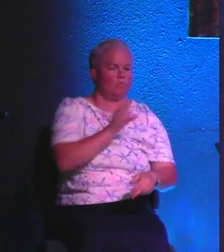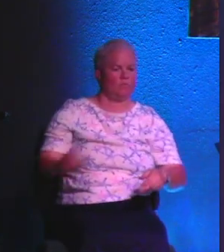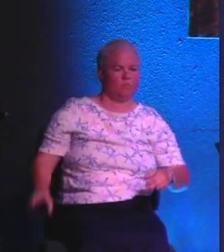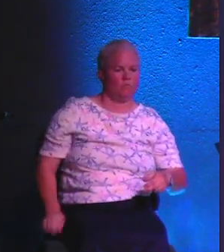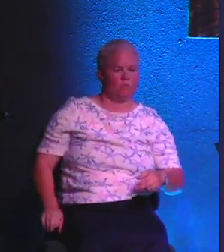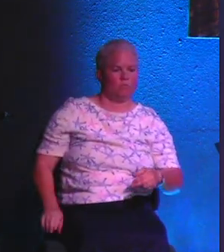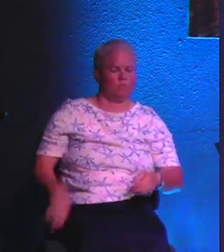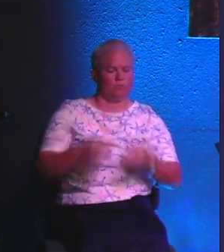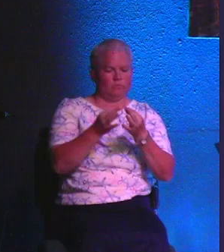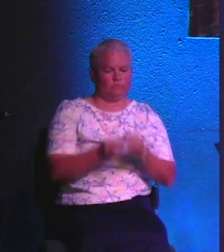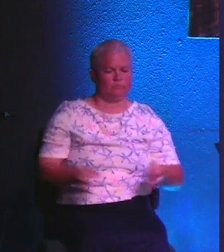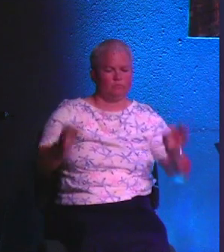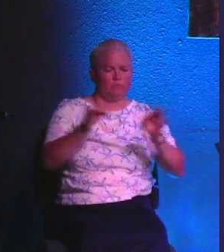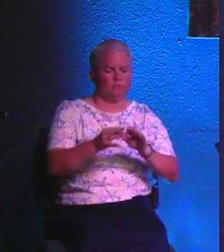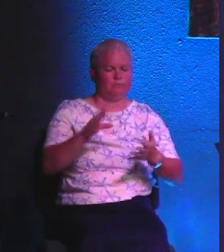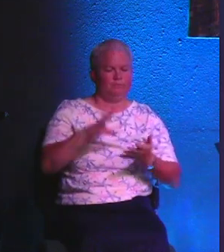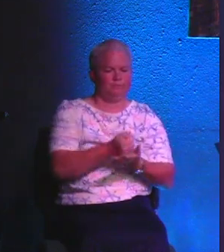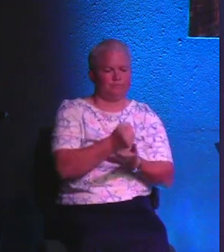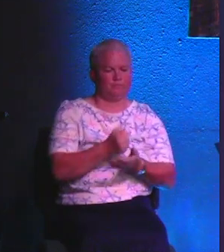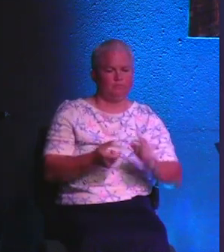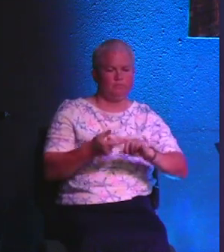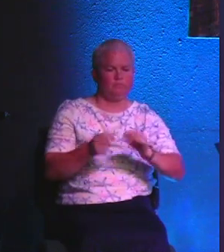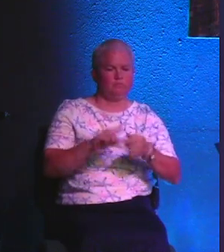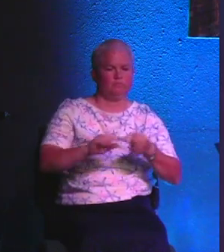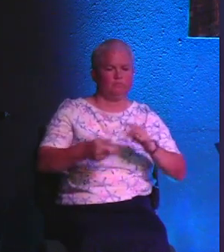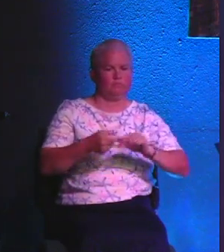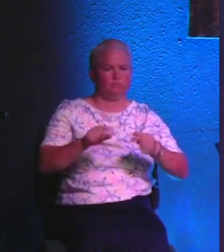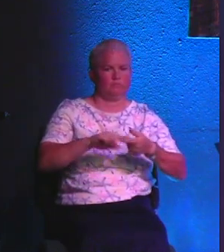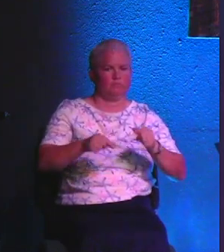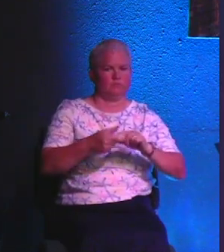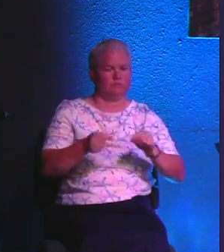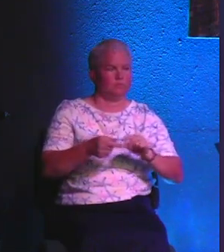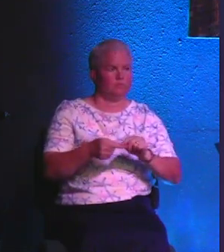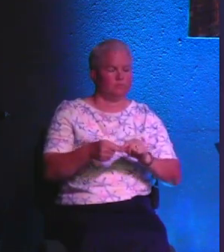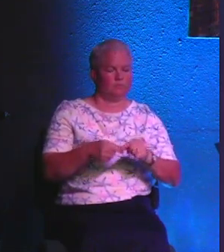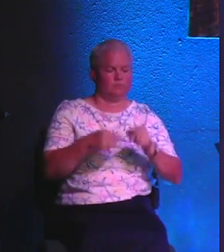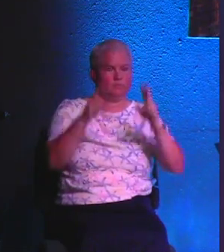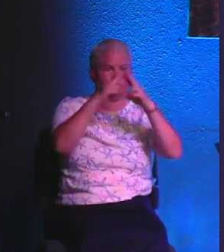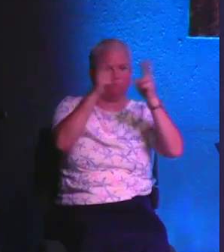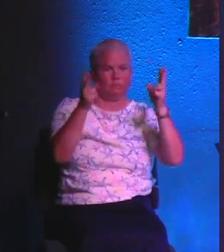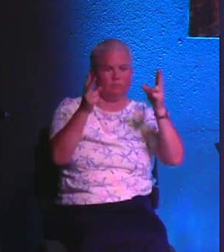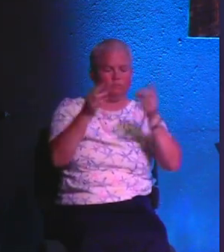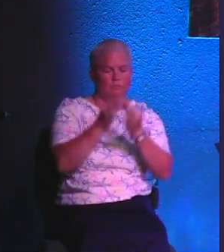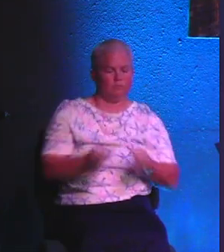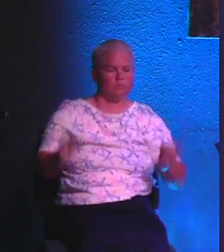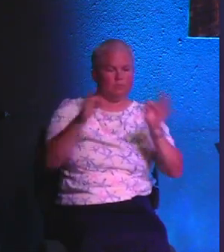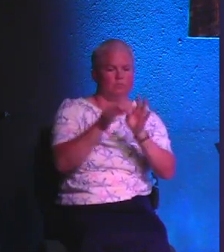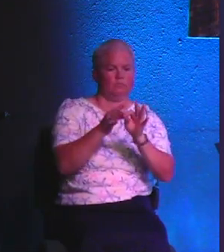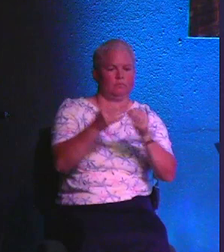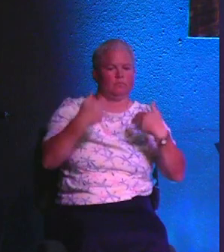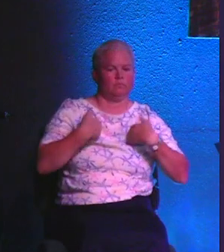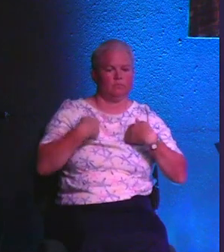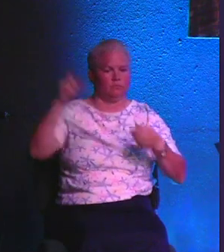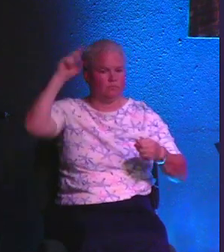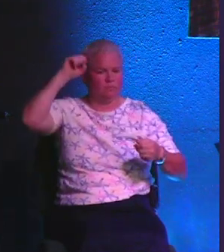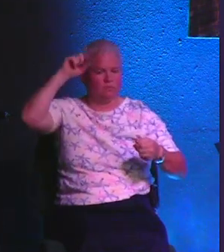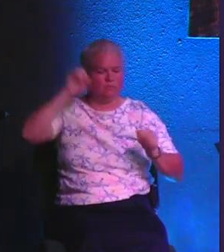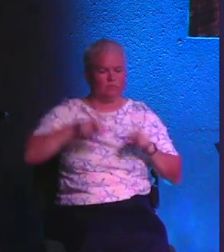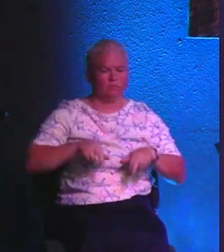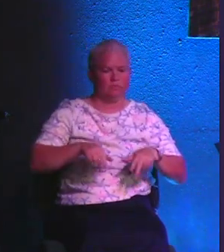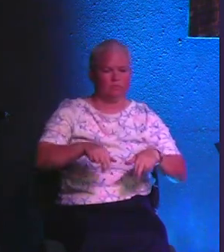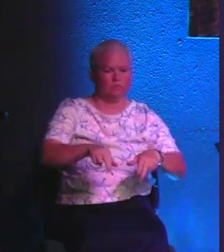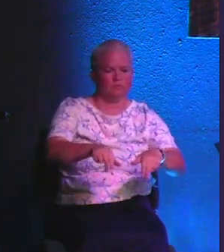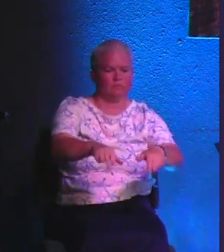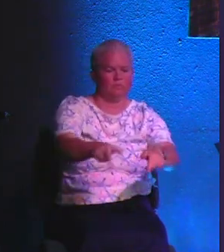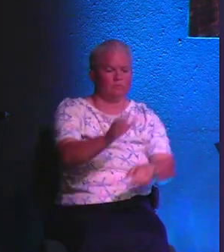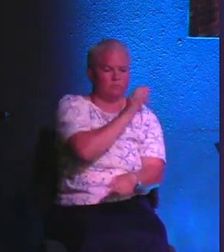right? It's so vitally important. If you miss that message, you need to grab that message because it's very important that we have this understanding about walking